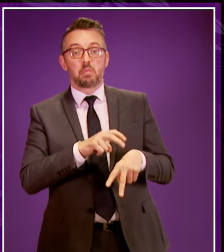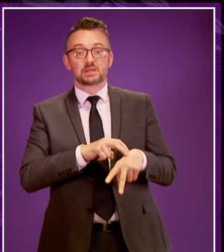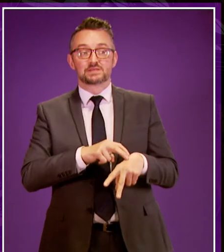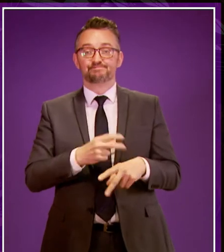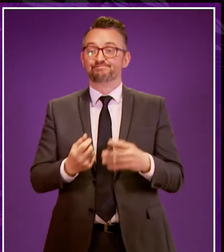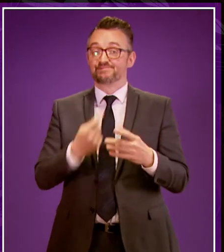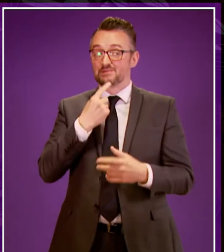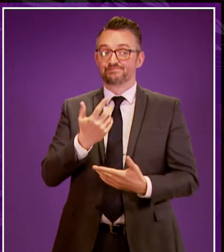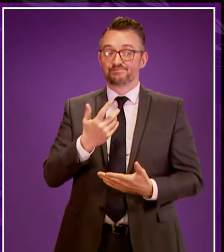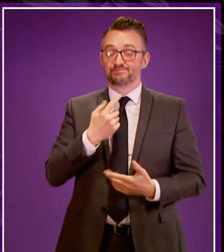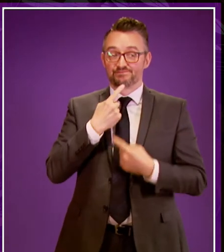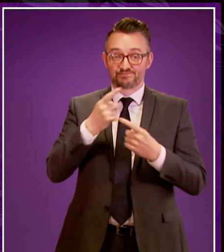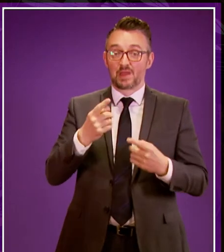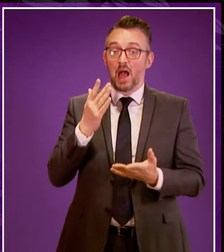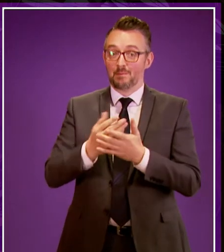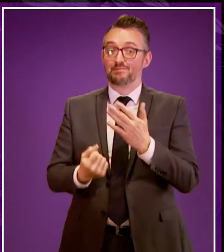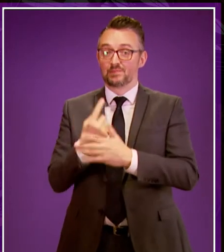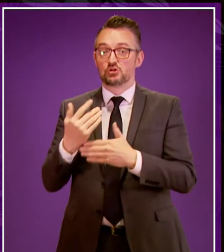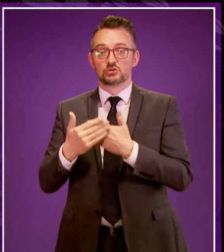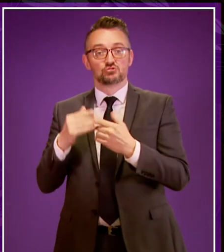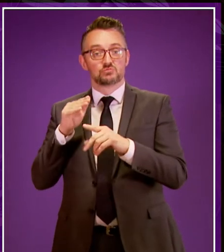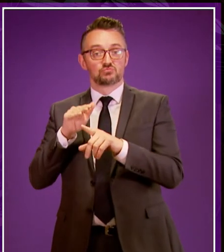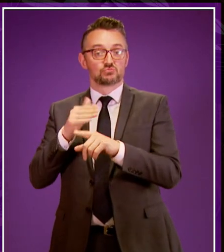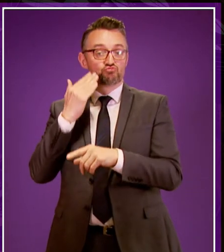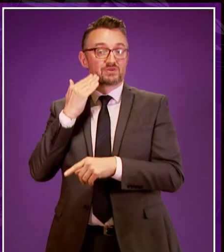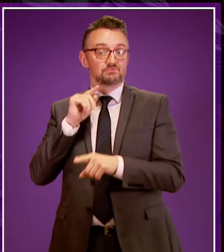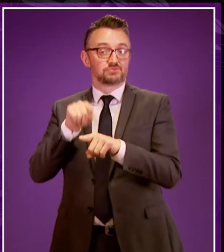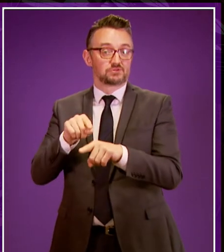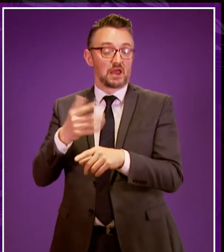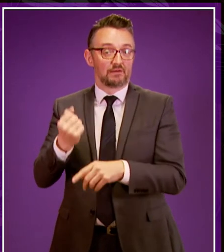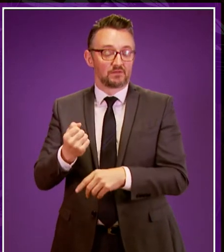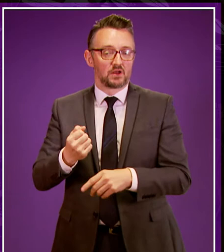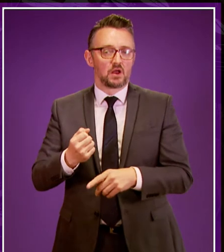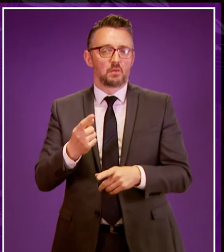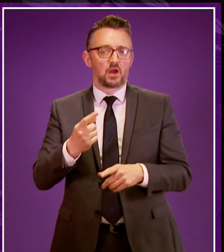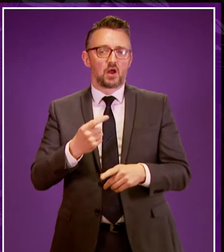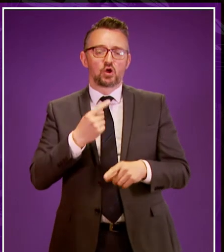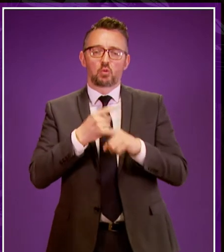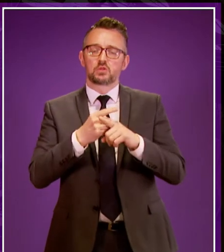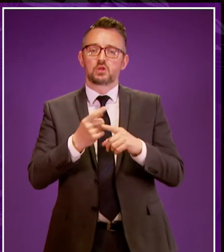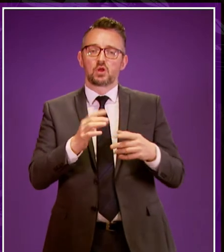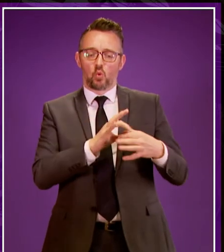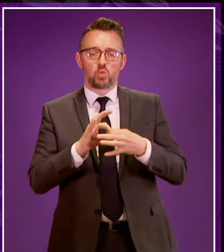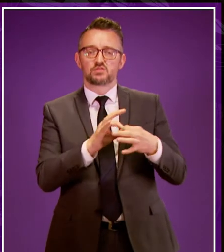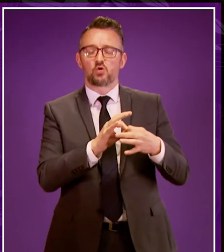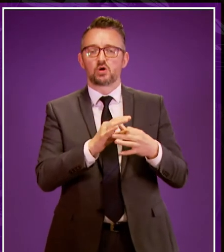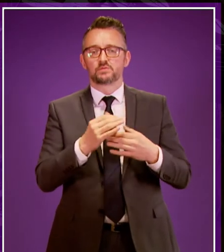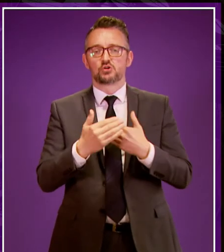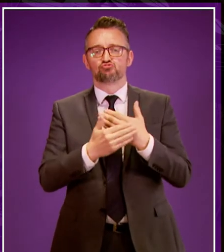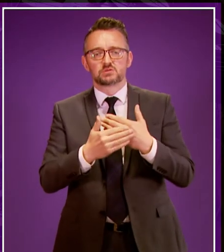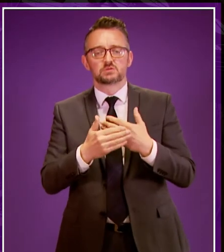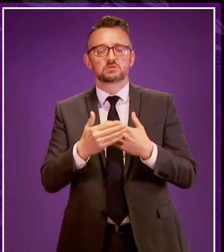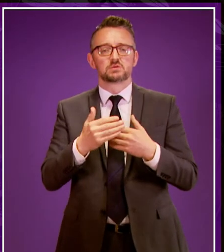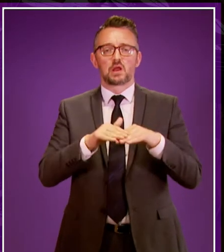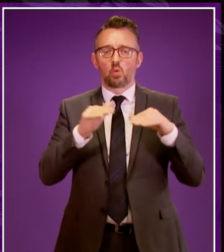institutional racism. What has given rise to this question today is of course a report from the Coalition for Racial Equality and Rights and the